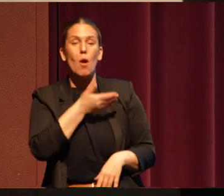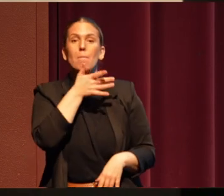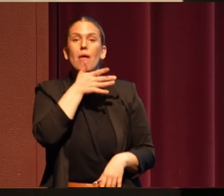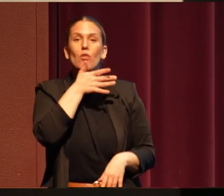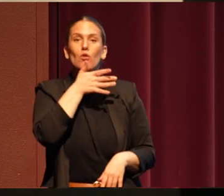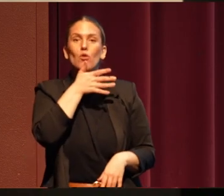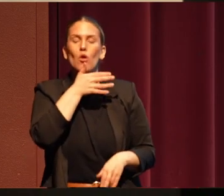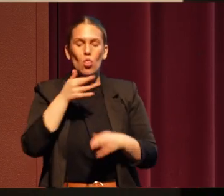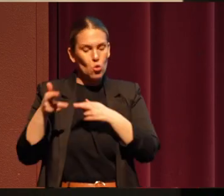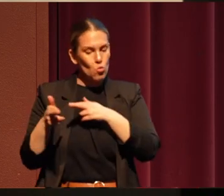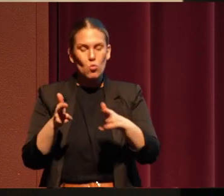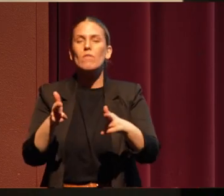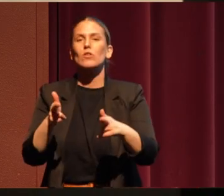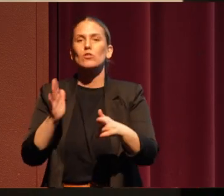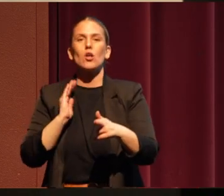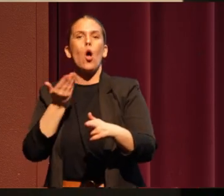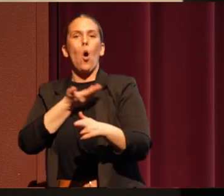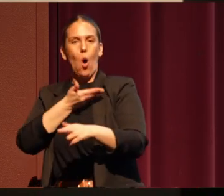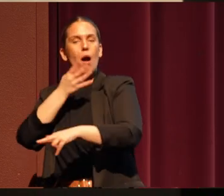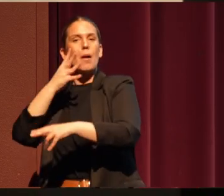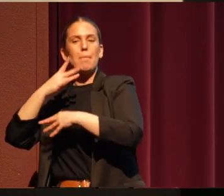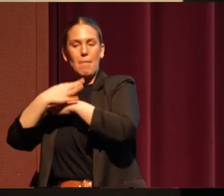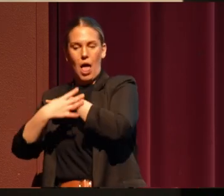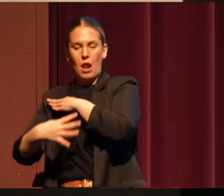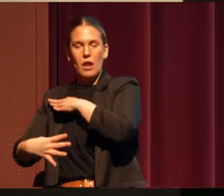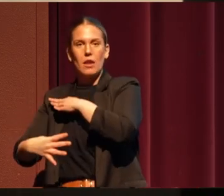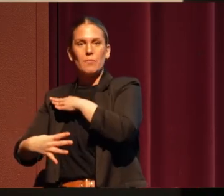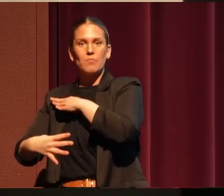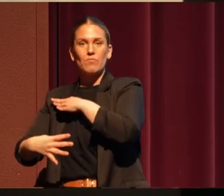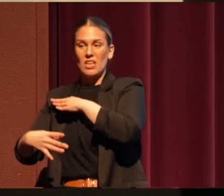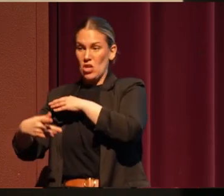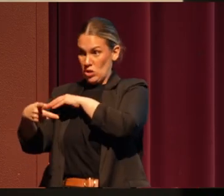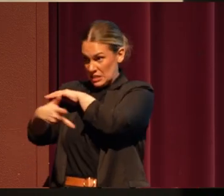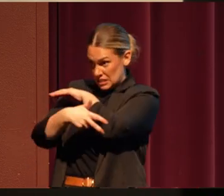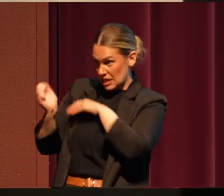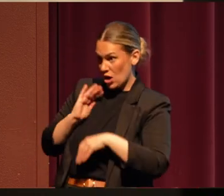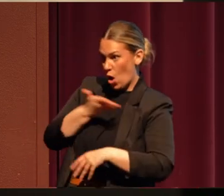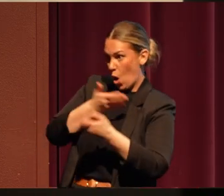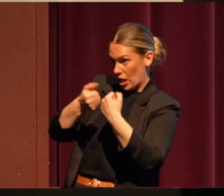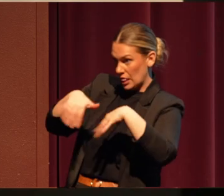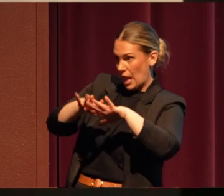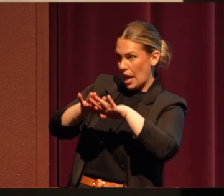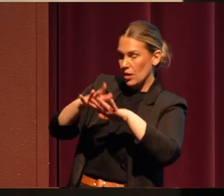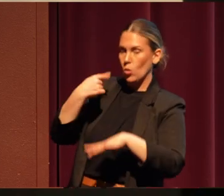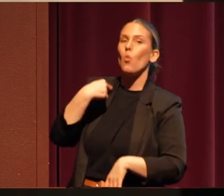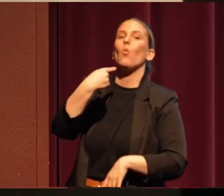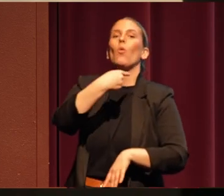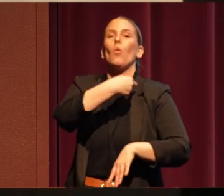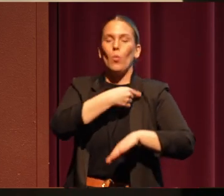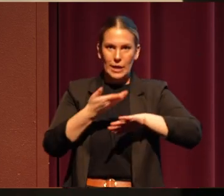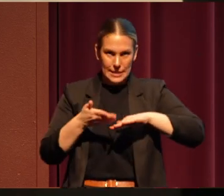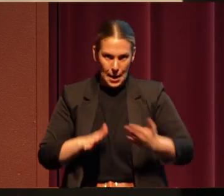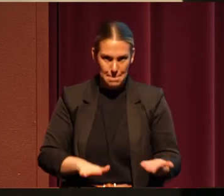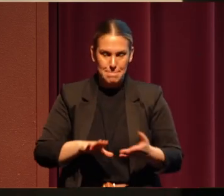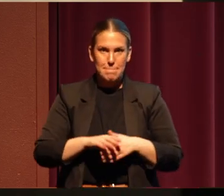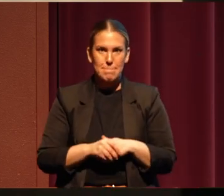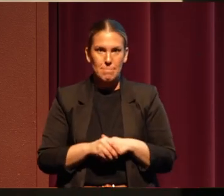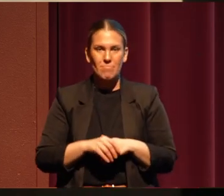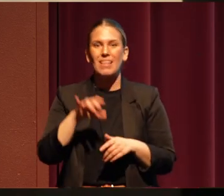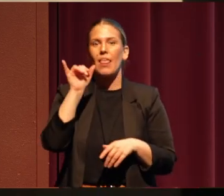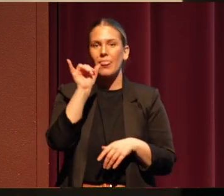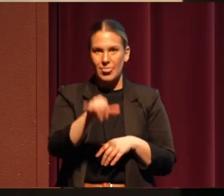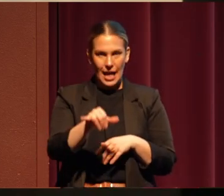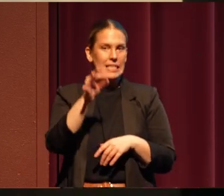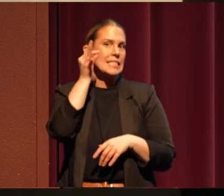the river our blood. Take our land away and we die. That is, the